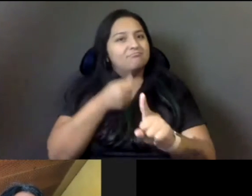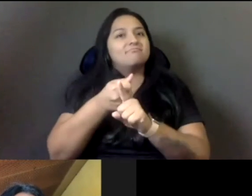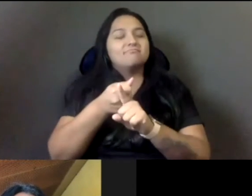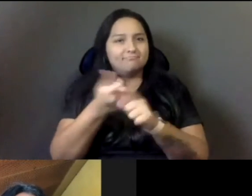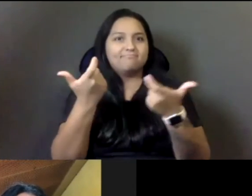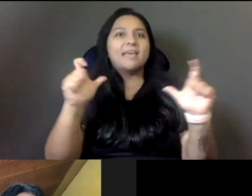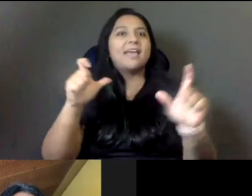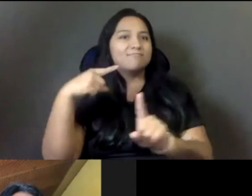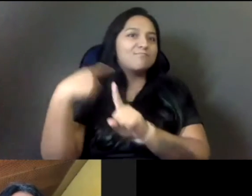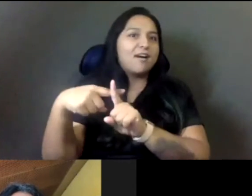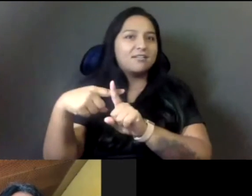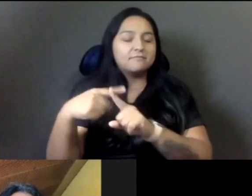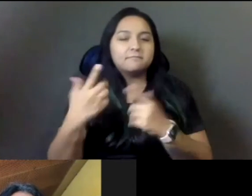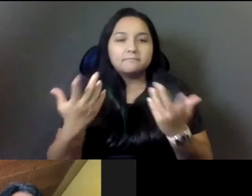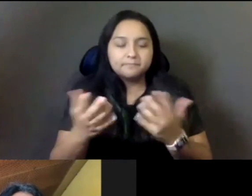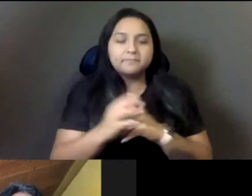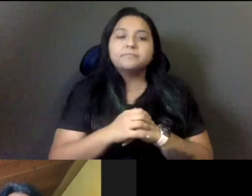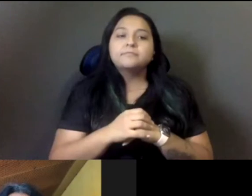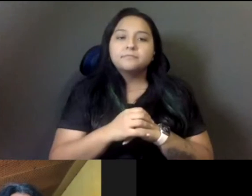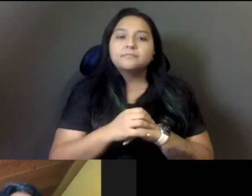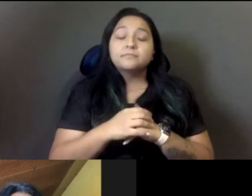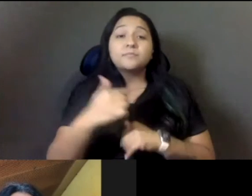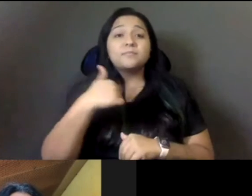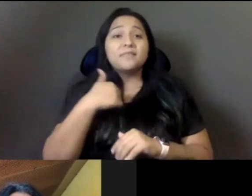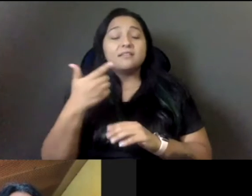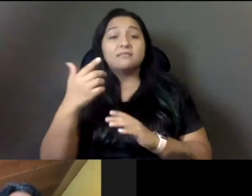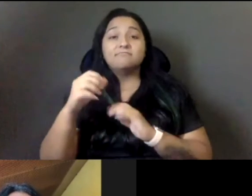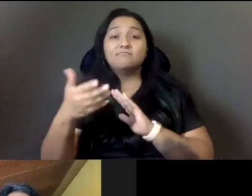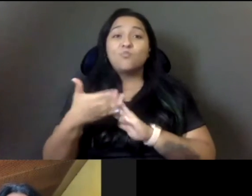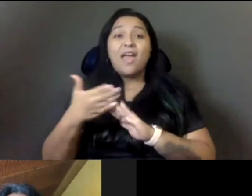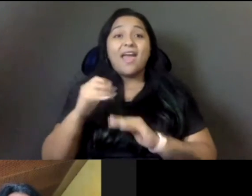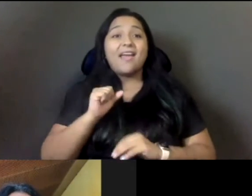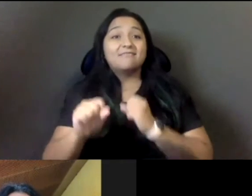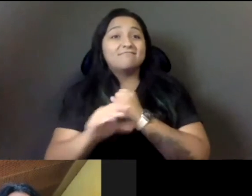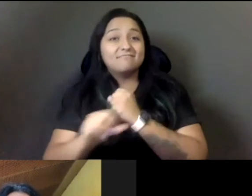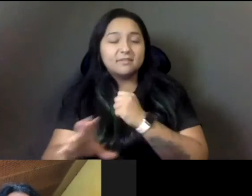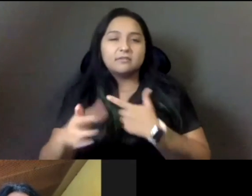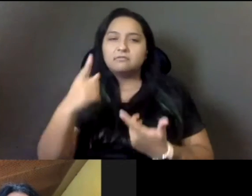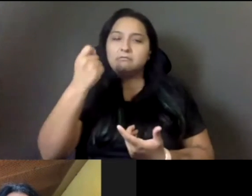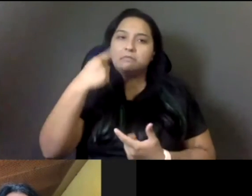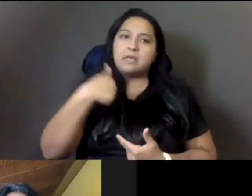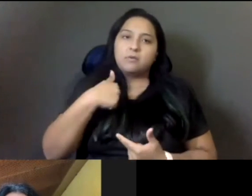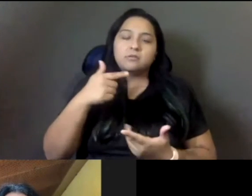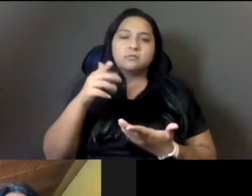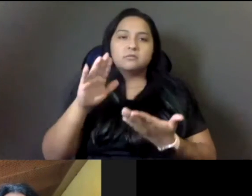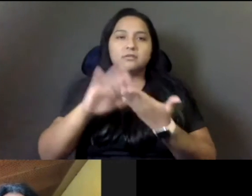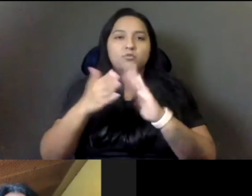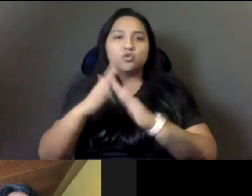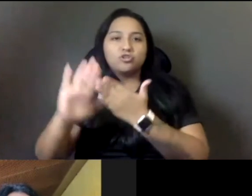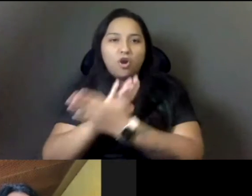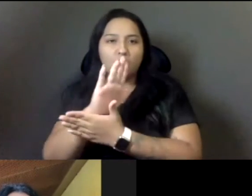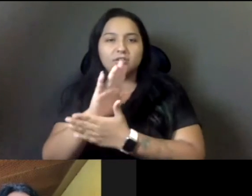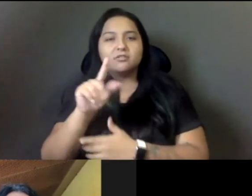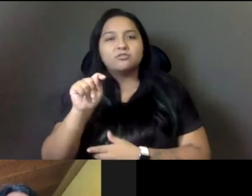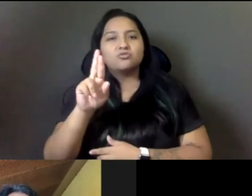uh, on the fact that our students at the Southwestern college, you know, I was a community college trustee and I worked for Planned Parenthood as, uh, as an executive for